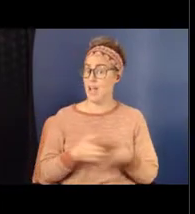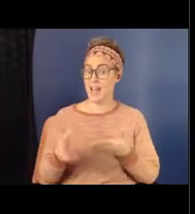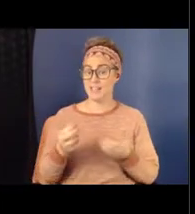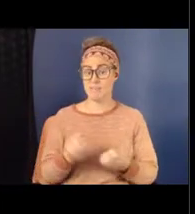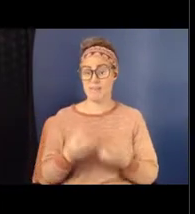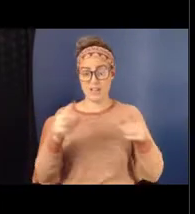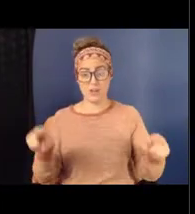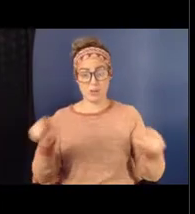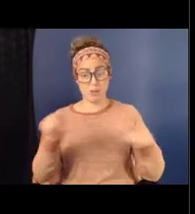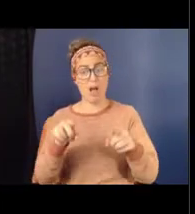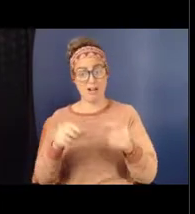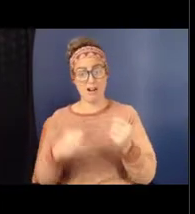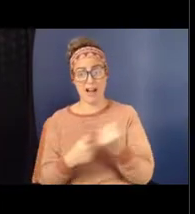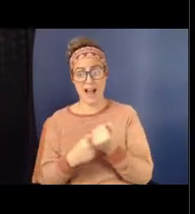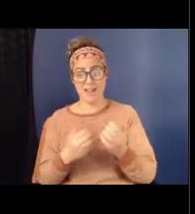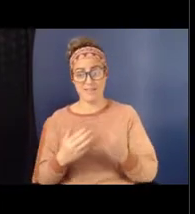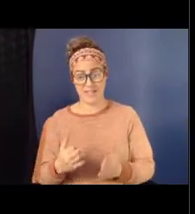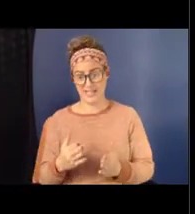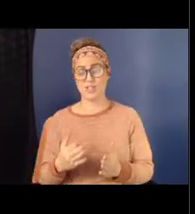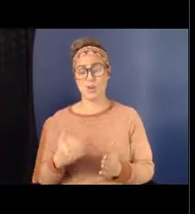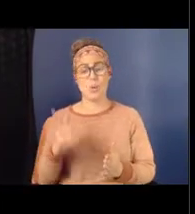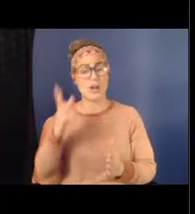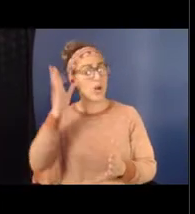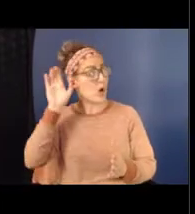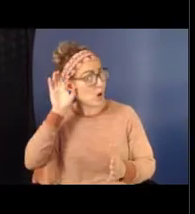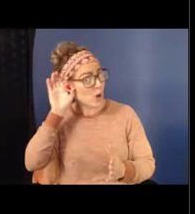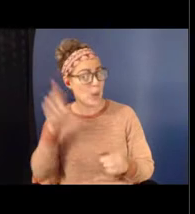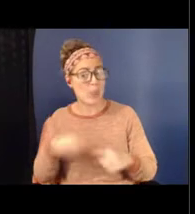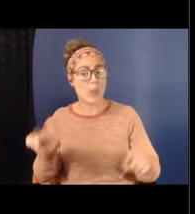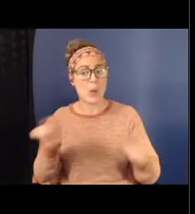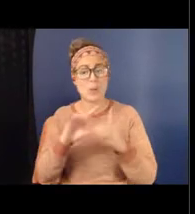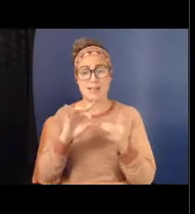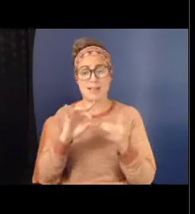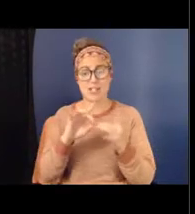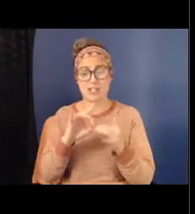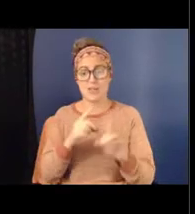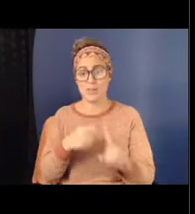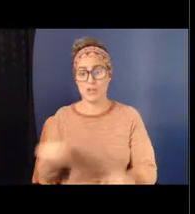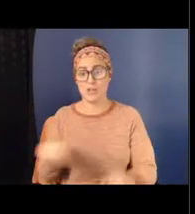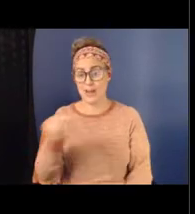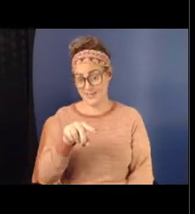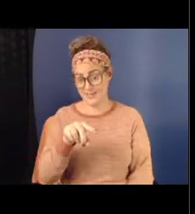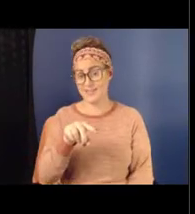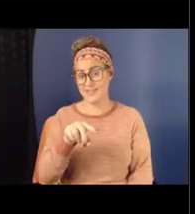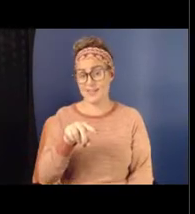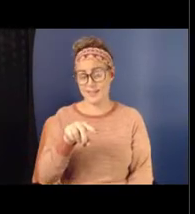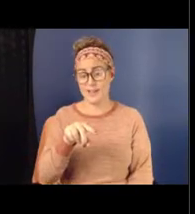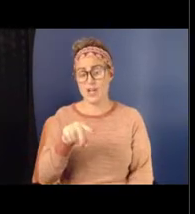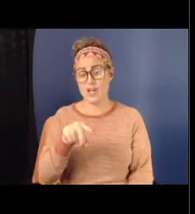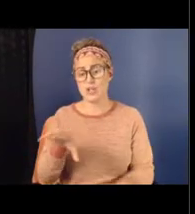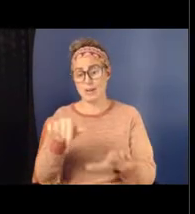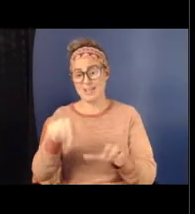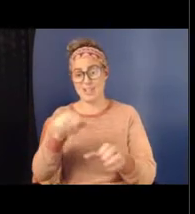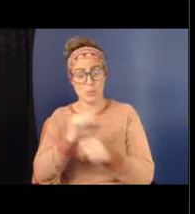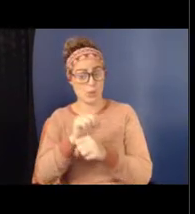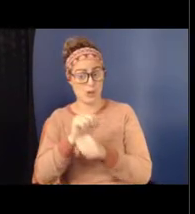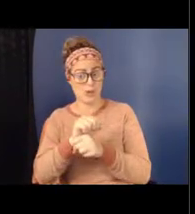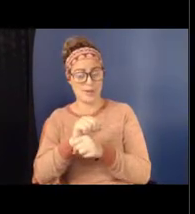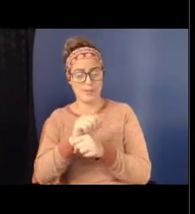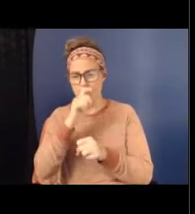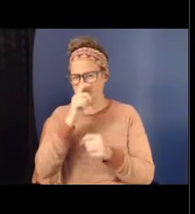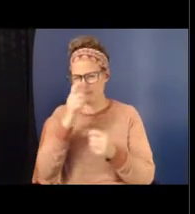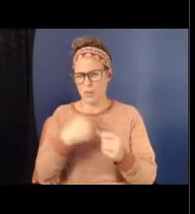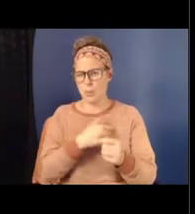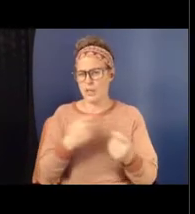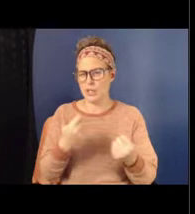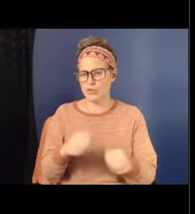We were hearing those messages from you guys on the ground doing this work. And so, what we tried to do over the last